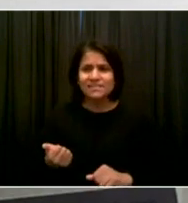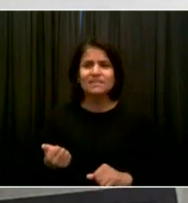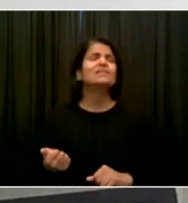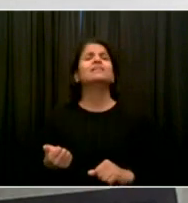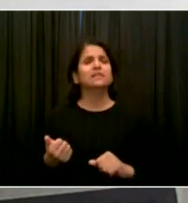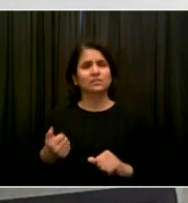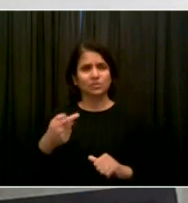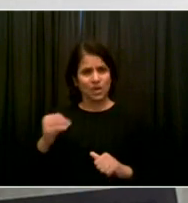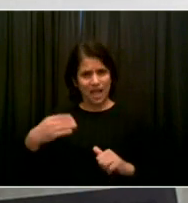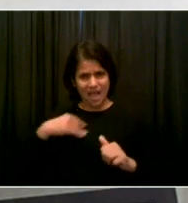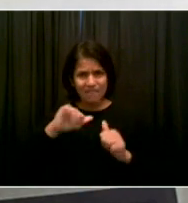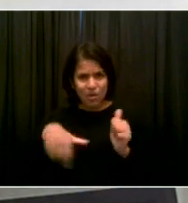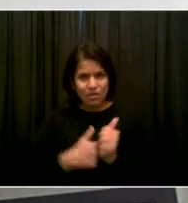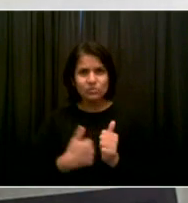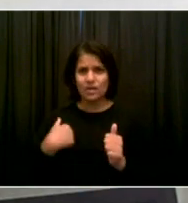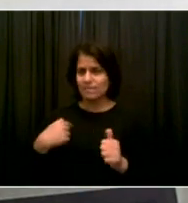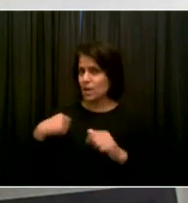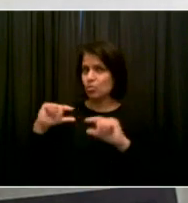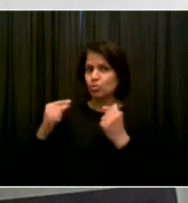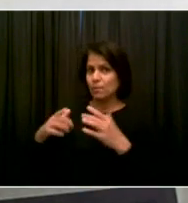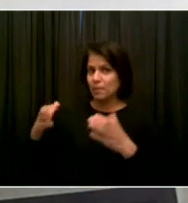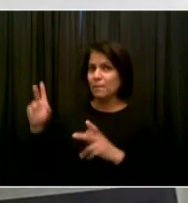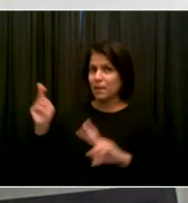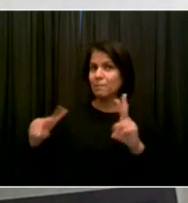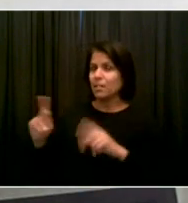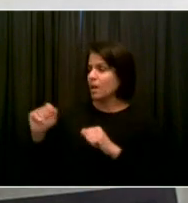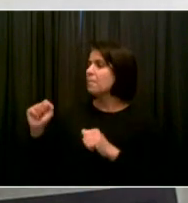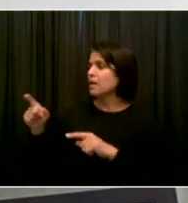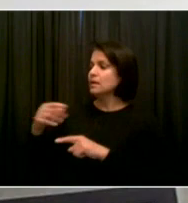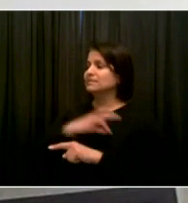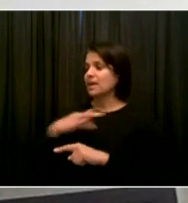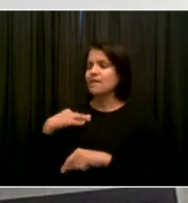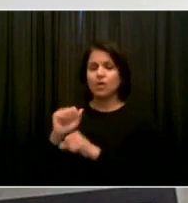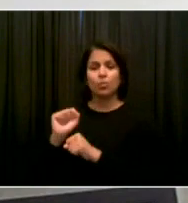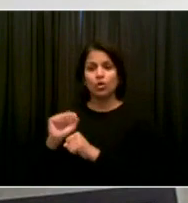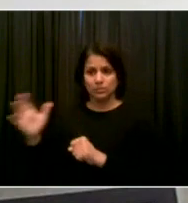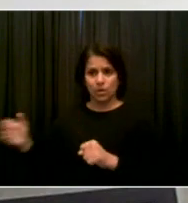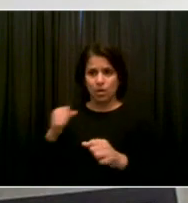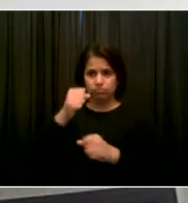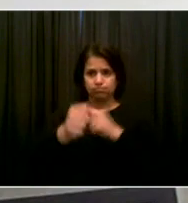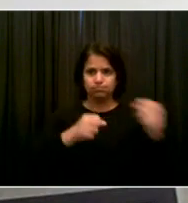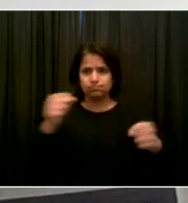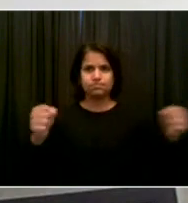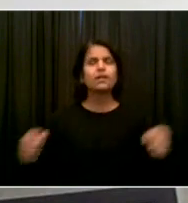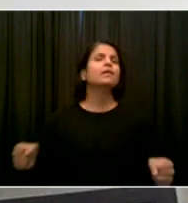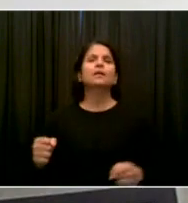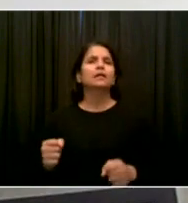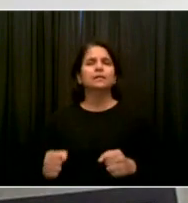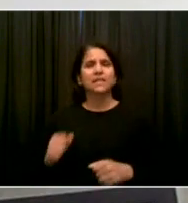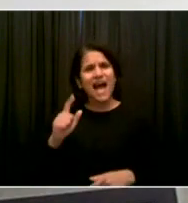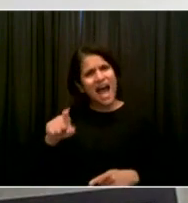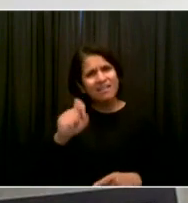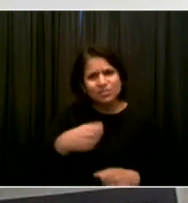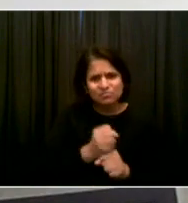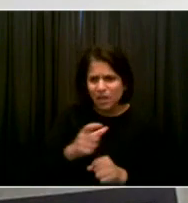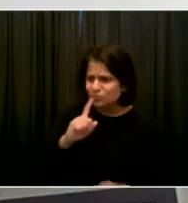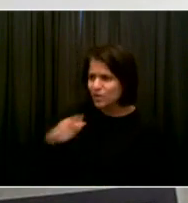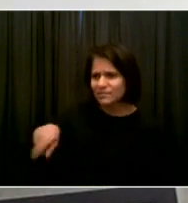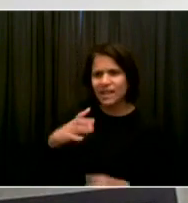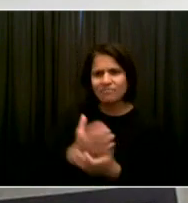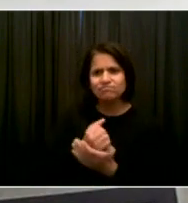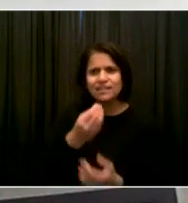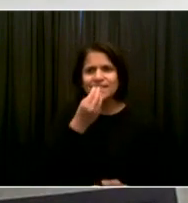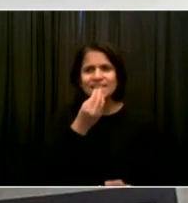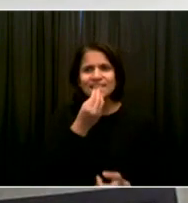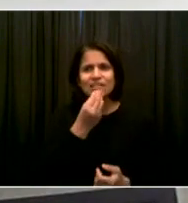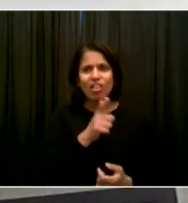at lunch. People do have to take a lunch break. But it is, as you say, sir, it's on us to replace that person so that they can